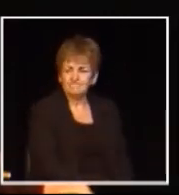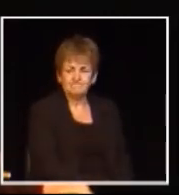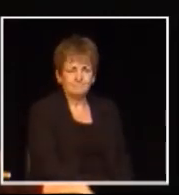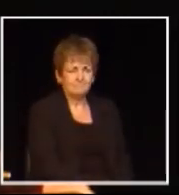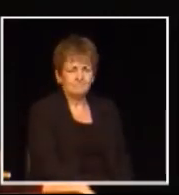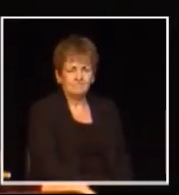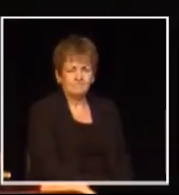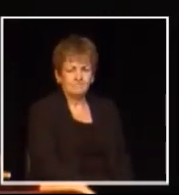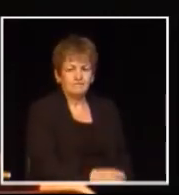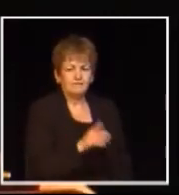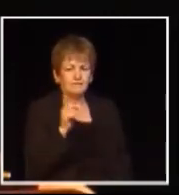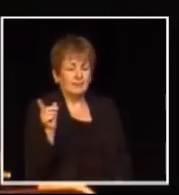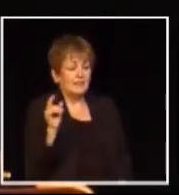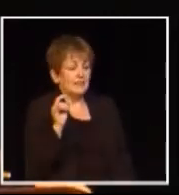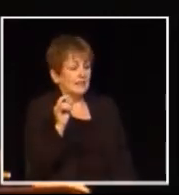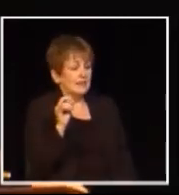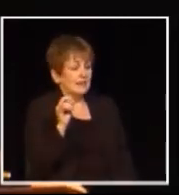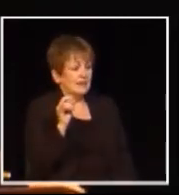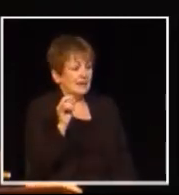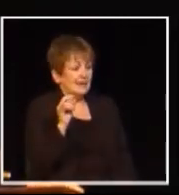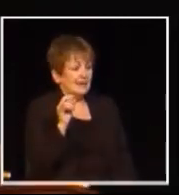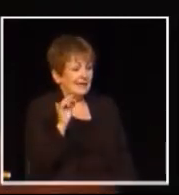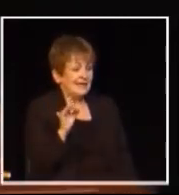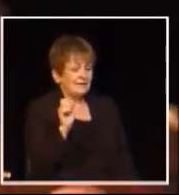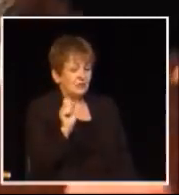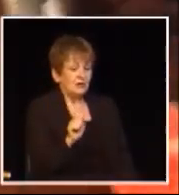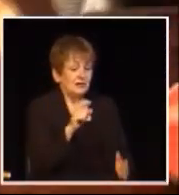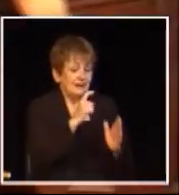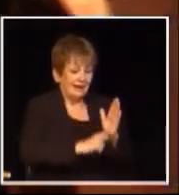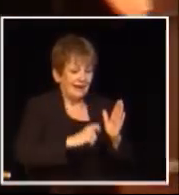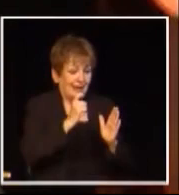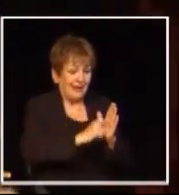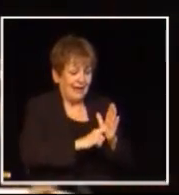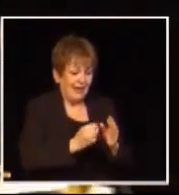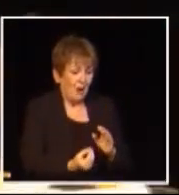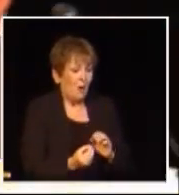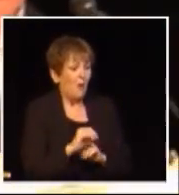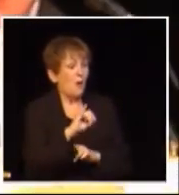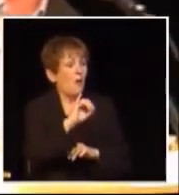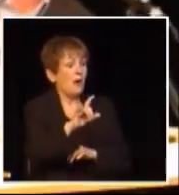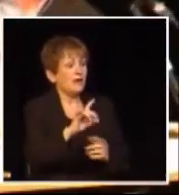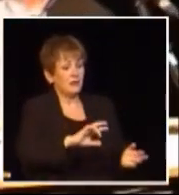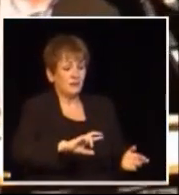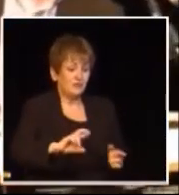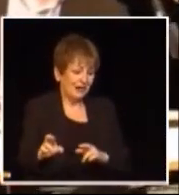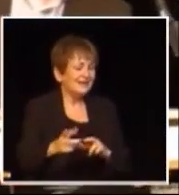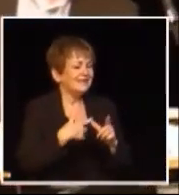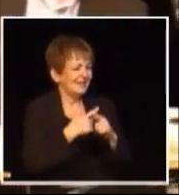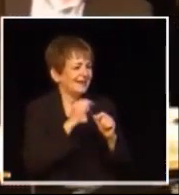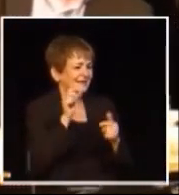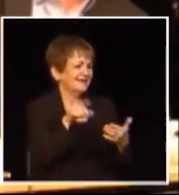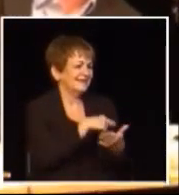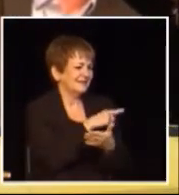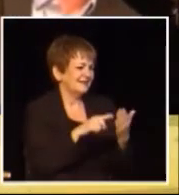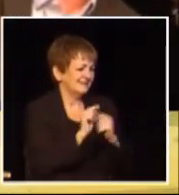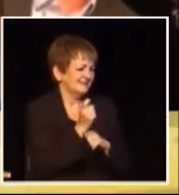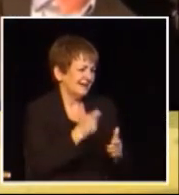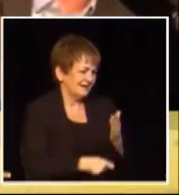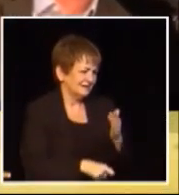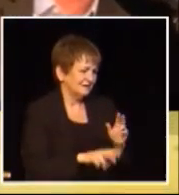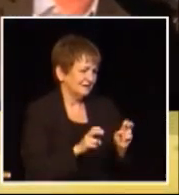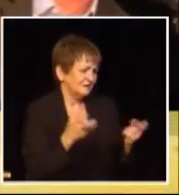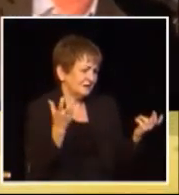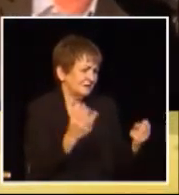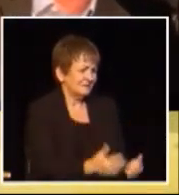who would like to go first well I'd certainly say if we could strike oil really really in big quantities we wouldn't have to have any